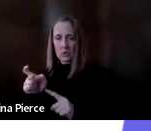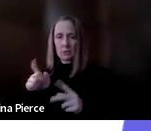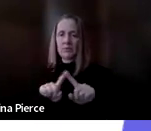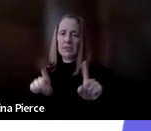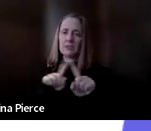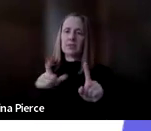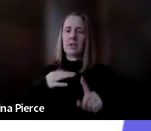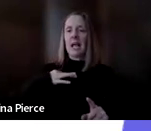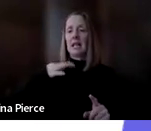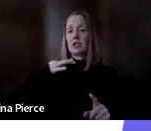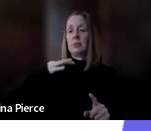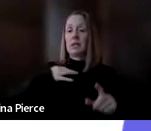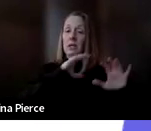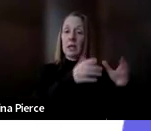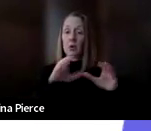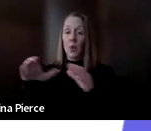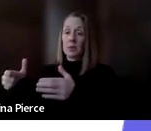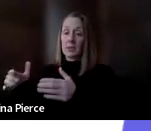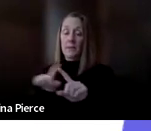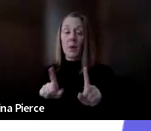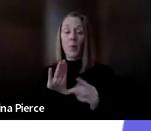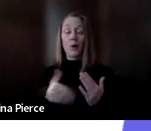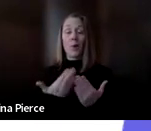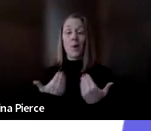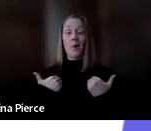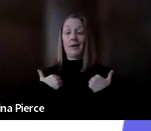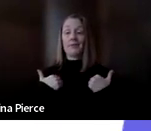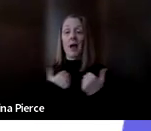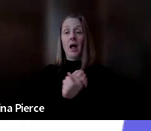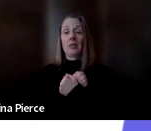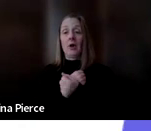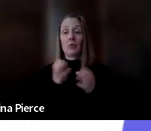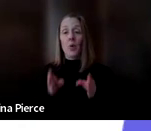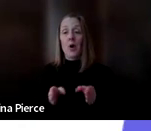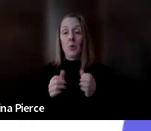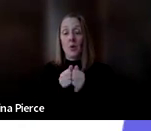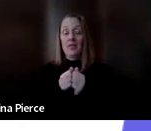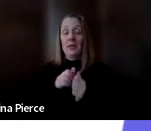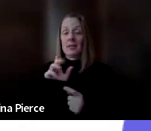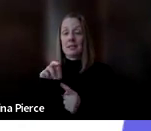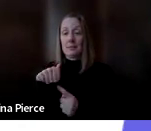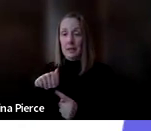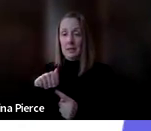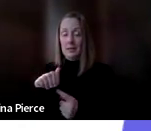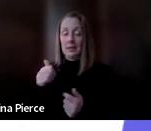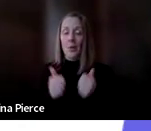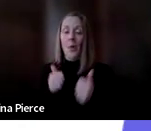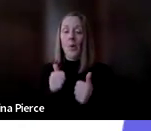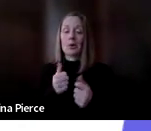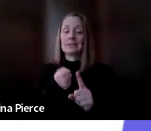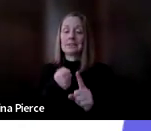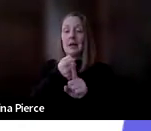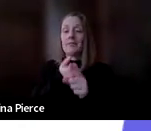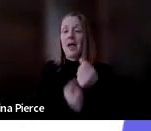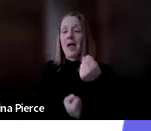but the thing that unites us together is that we all have a loved one with a disability or we are all self advocates that are trying to navigate